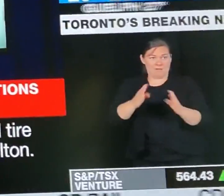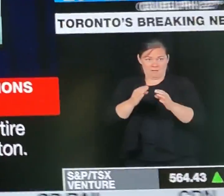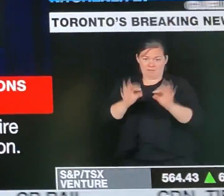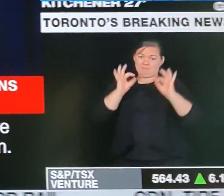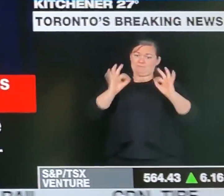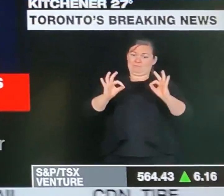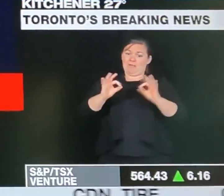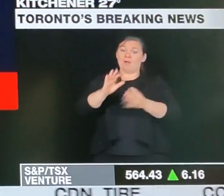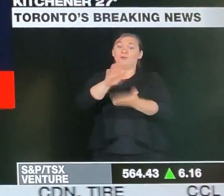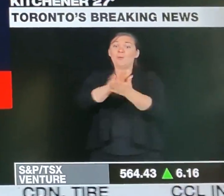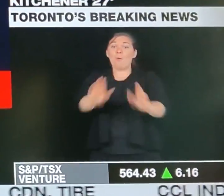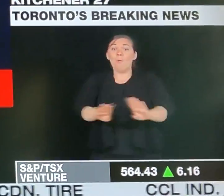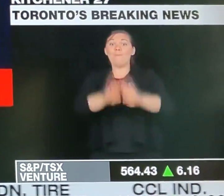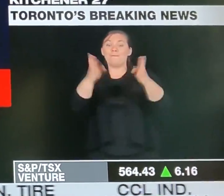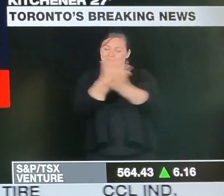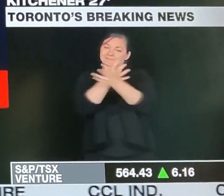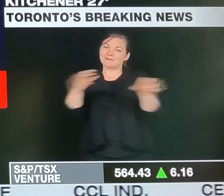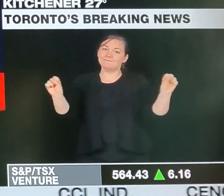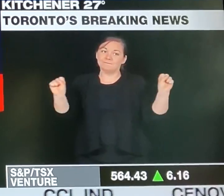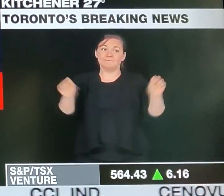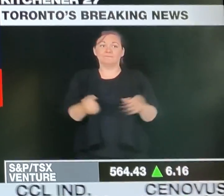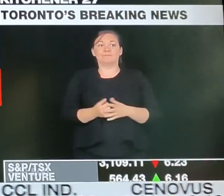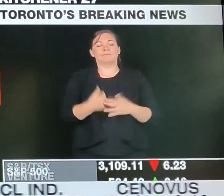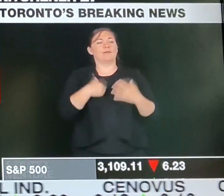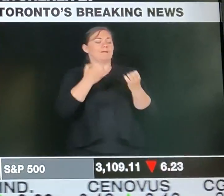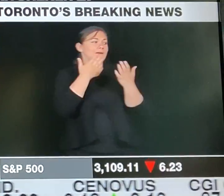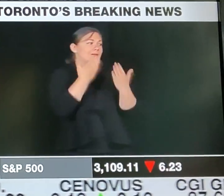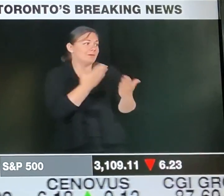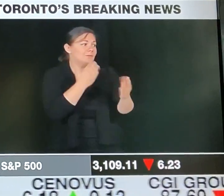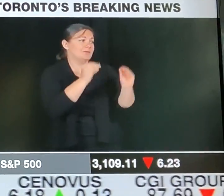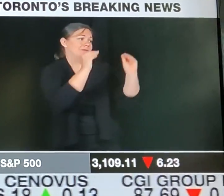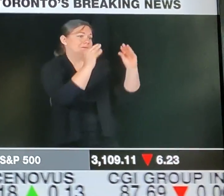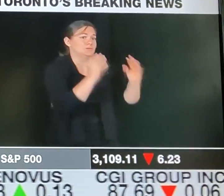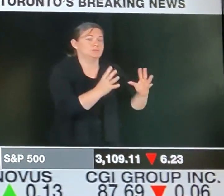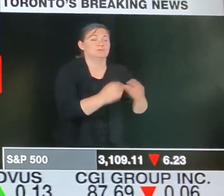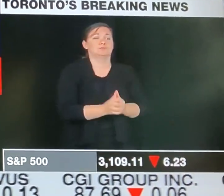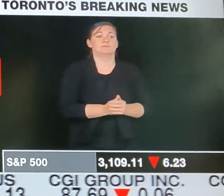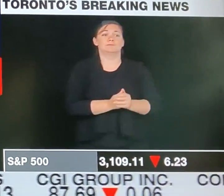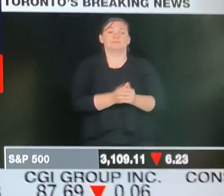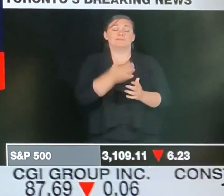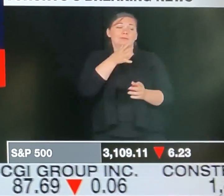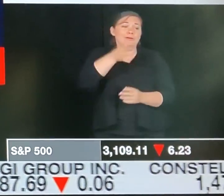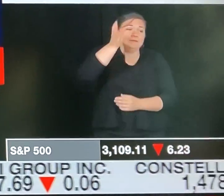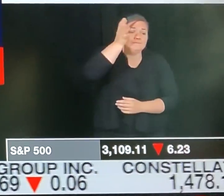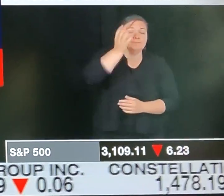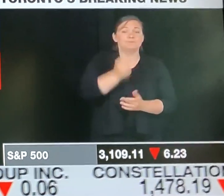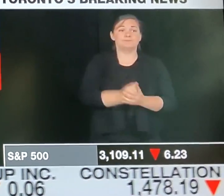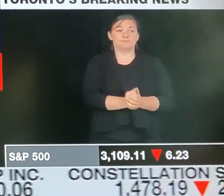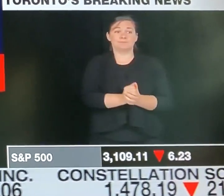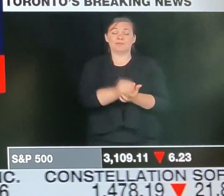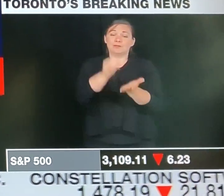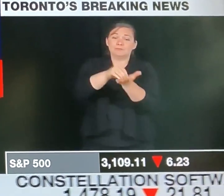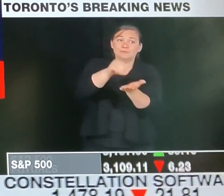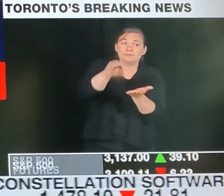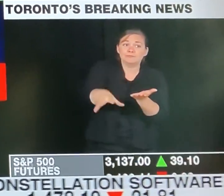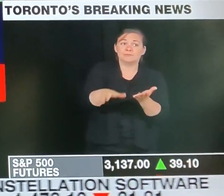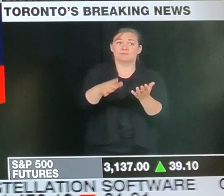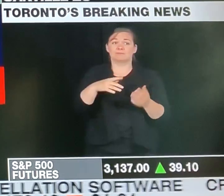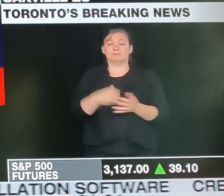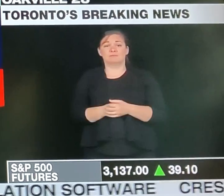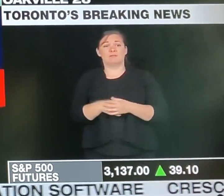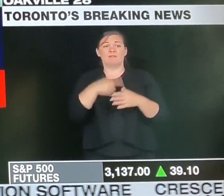Thank you, Master. Before I start, a message to